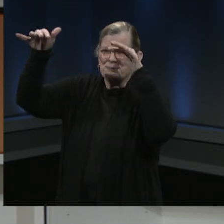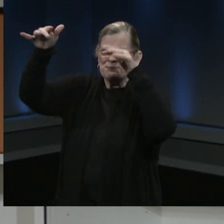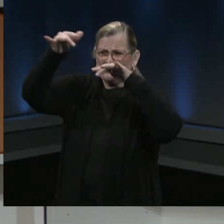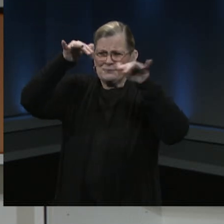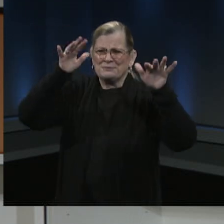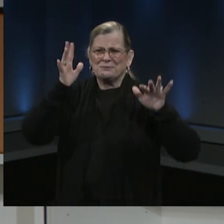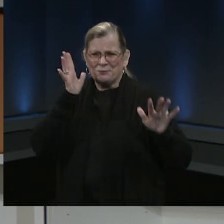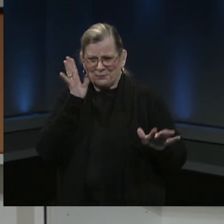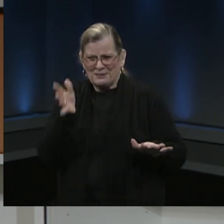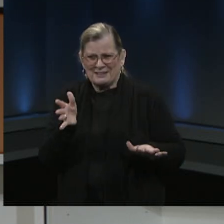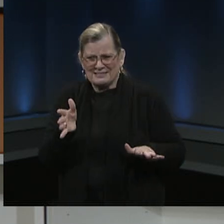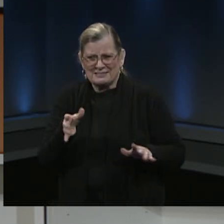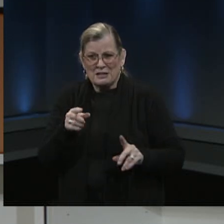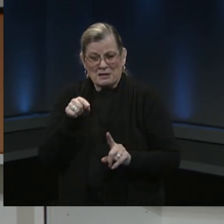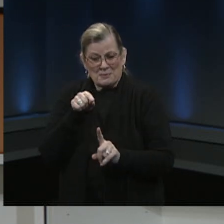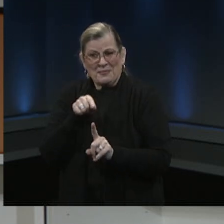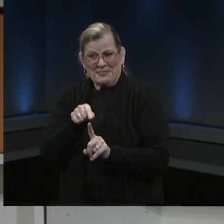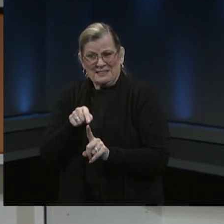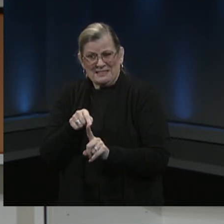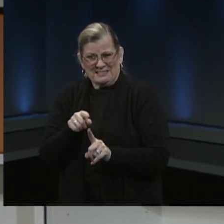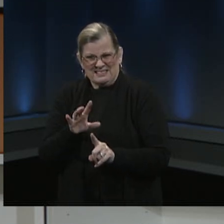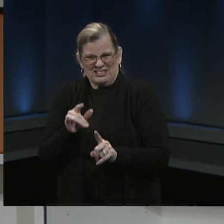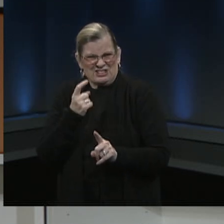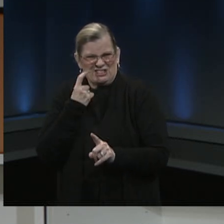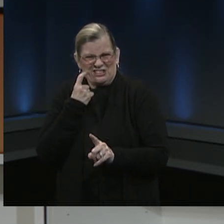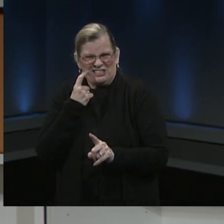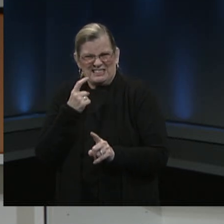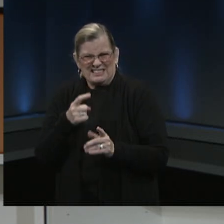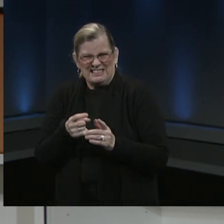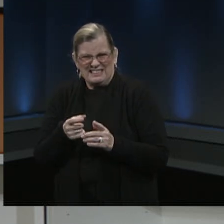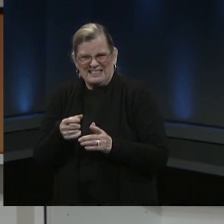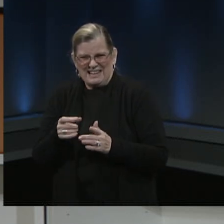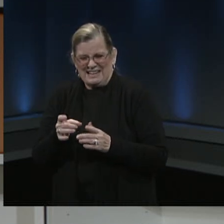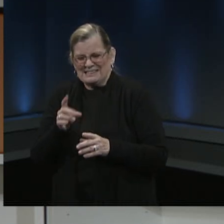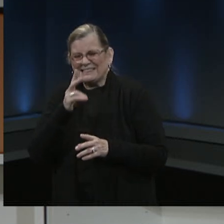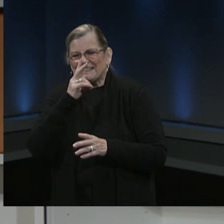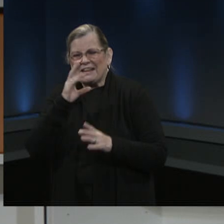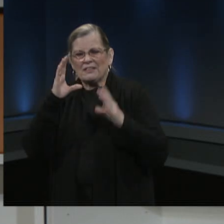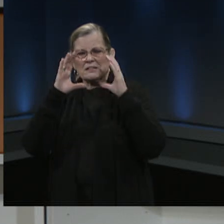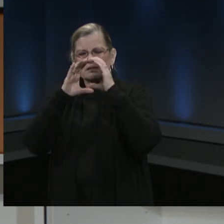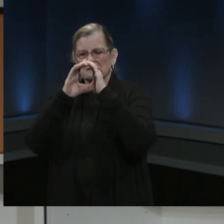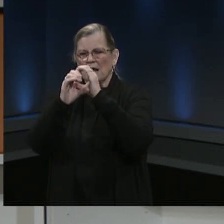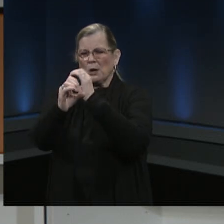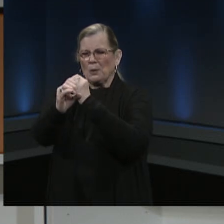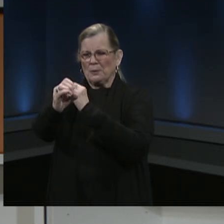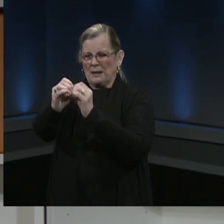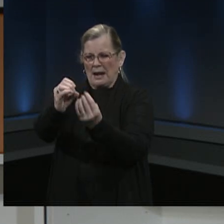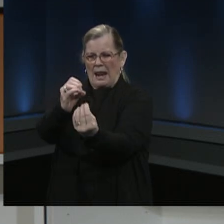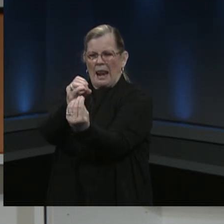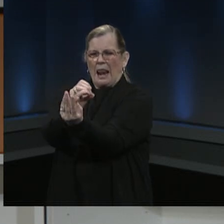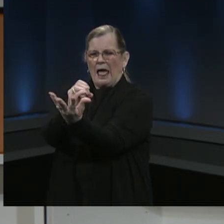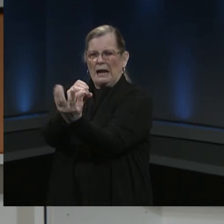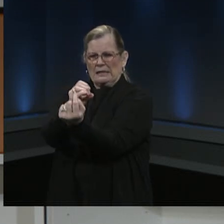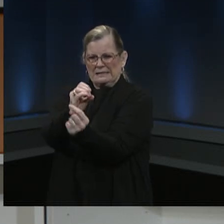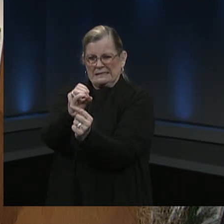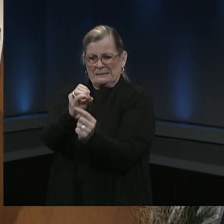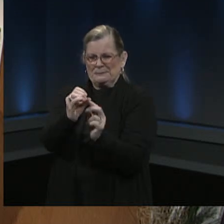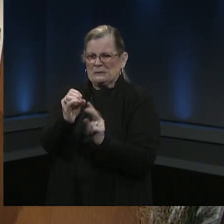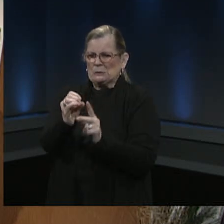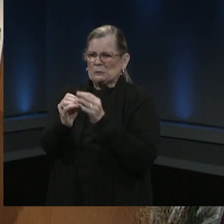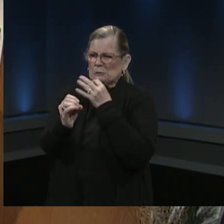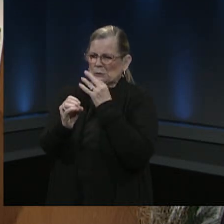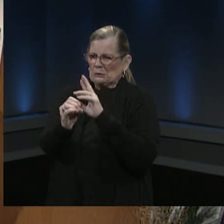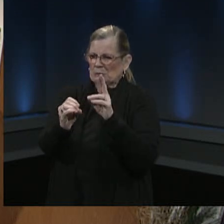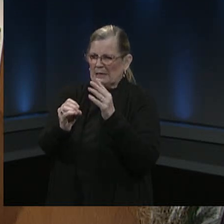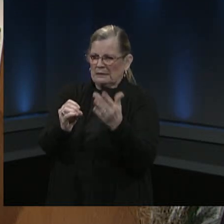the true beginning of the light at the end of the tunnel. Let's take a few more questions. Let's see. We have a phone call caller.